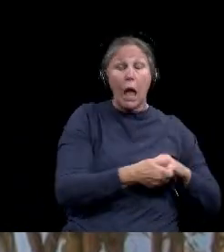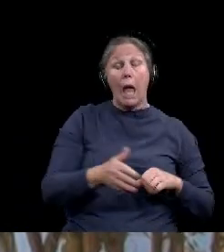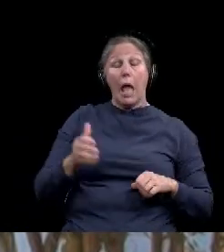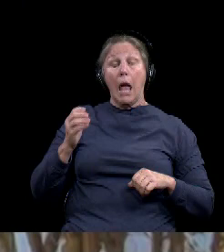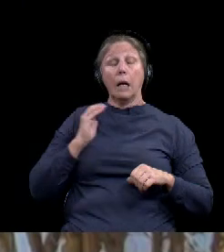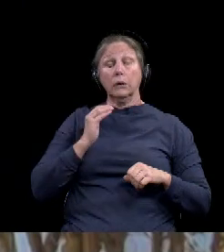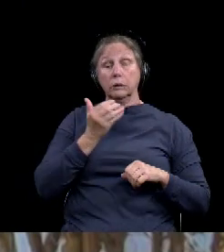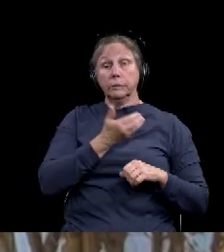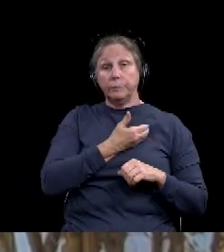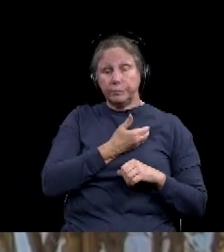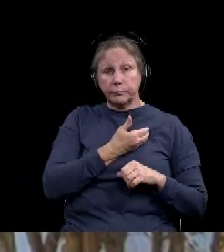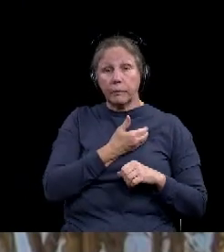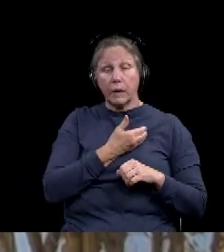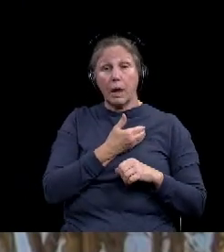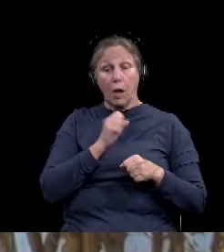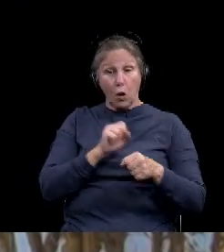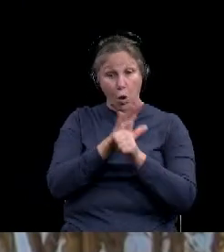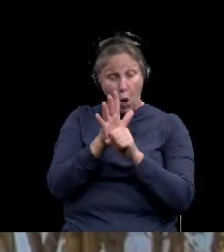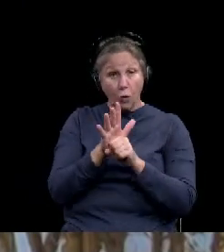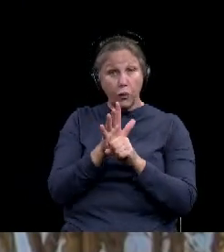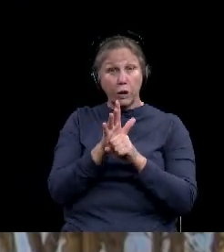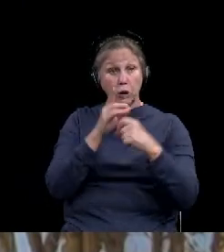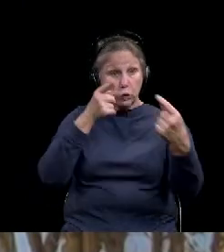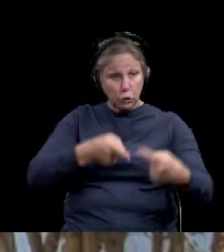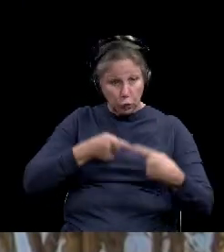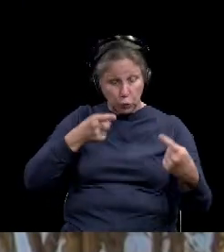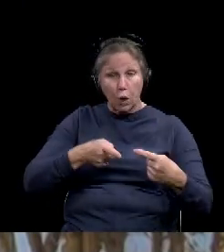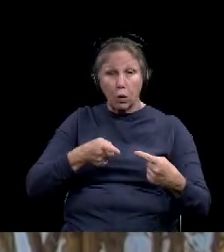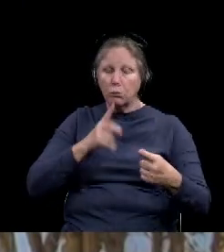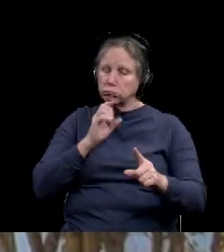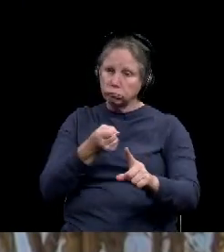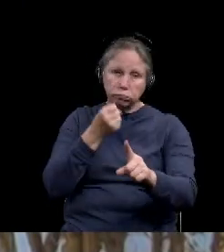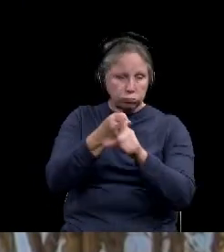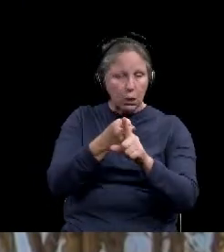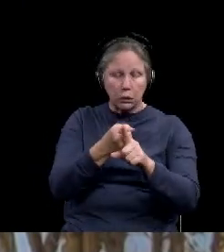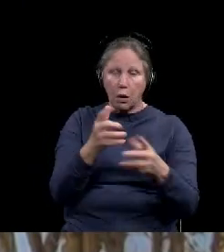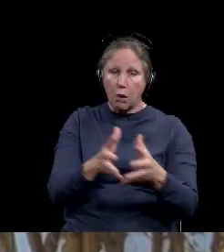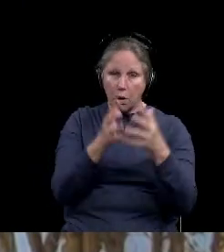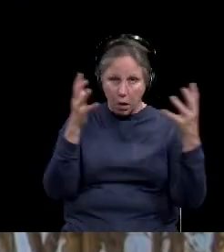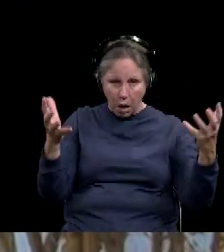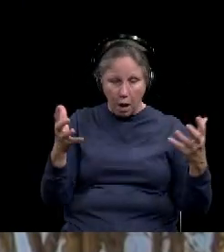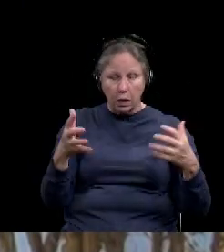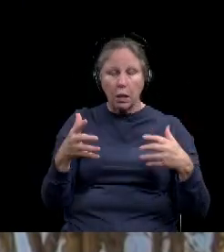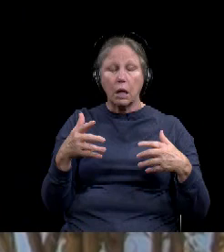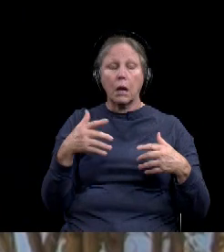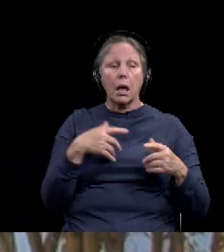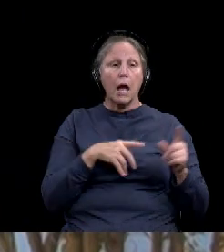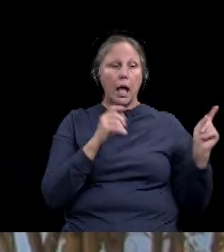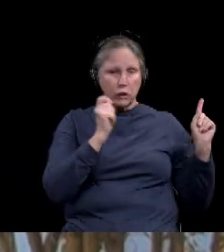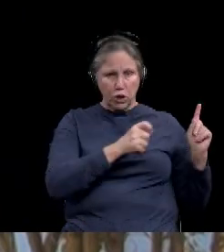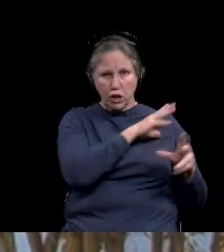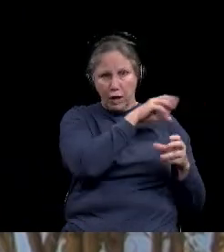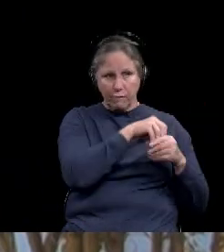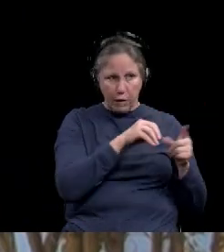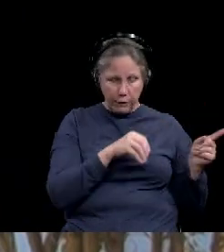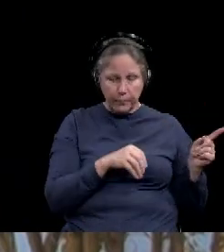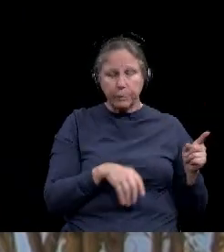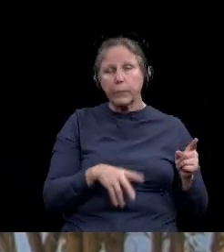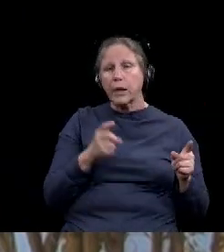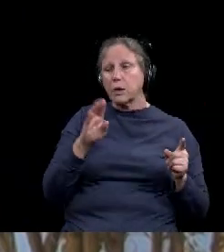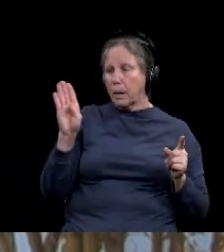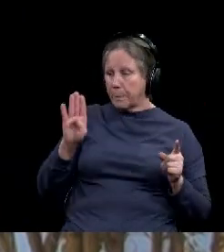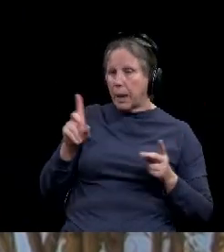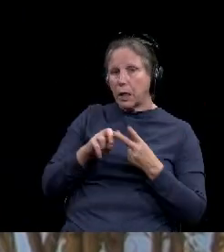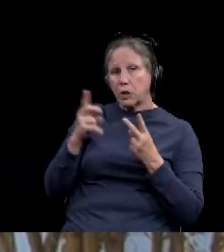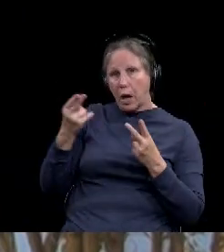uh, in our fight against this coronavirus pandemic. Um, and judge Felton has been a key part of that. Dr. Becker and